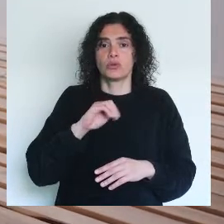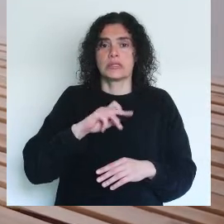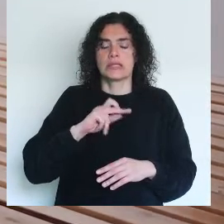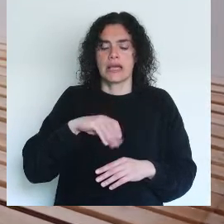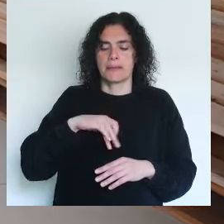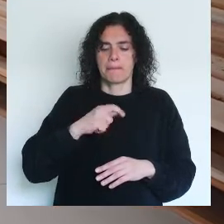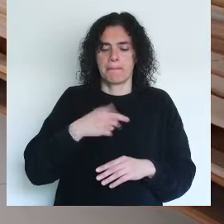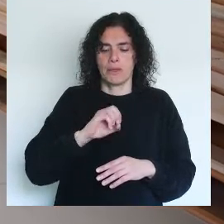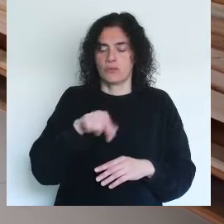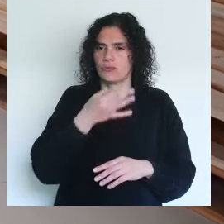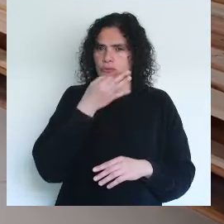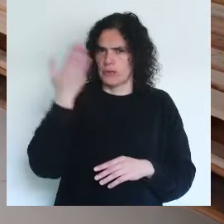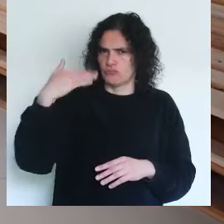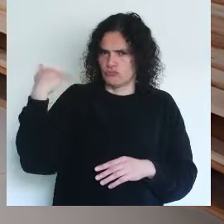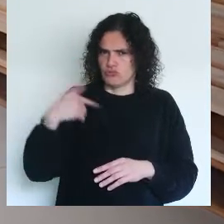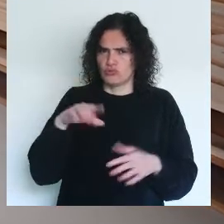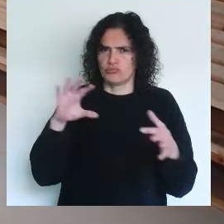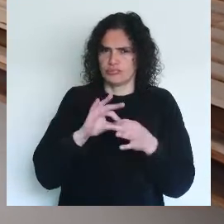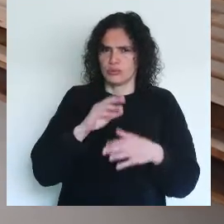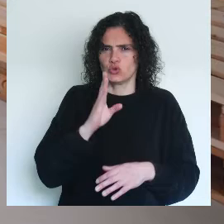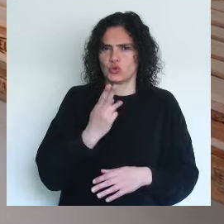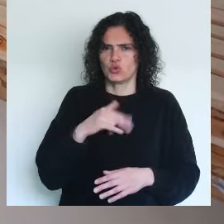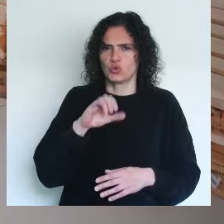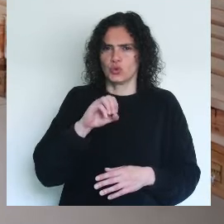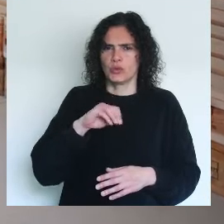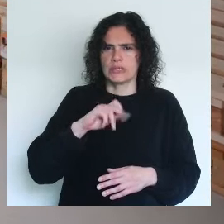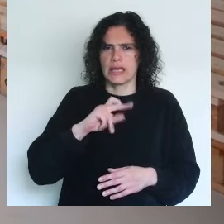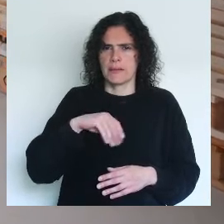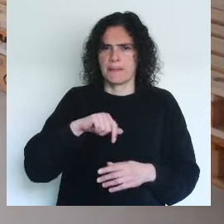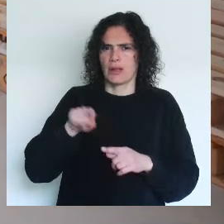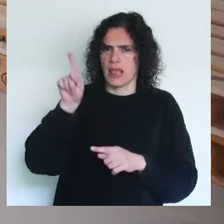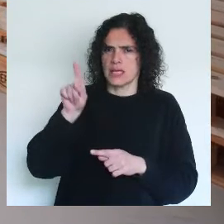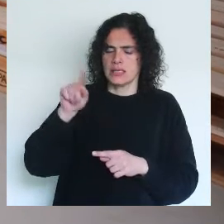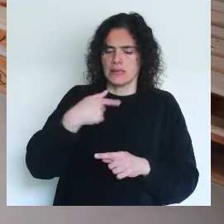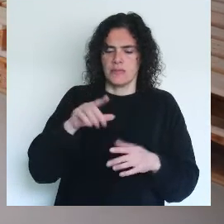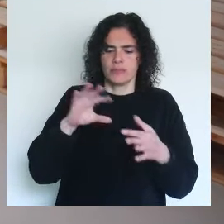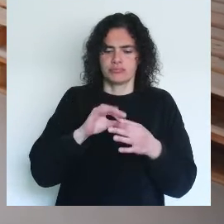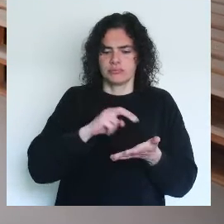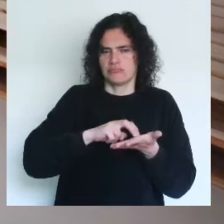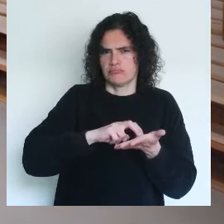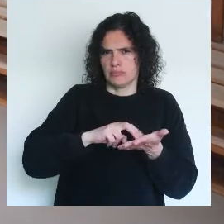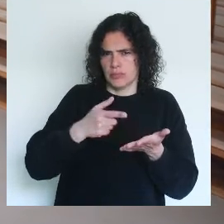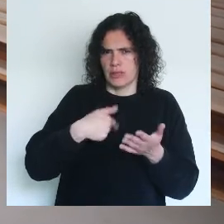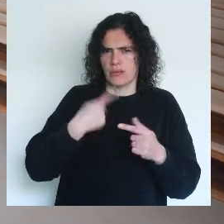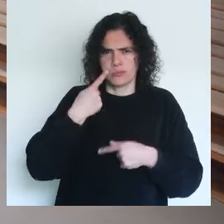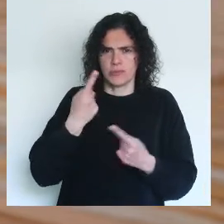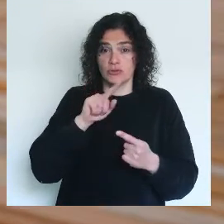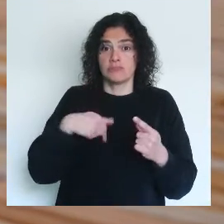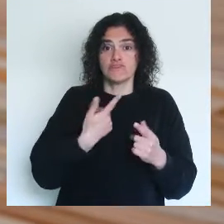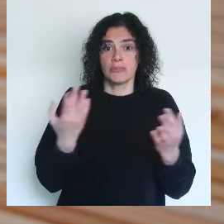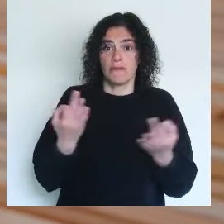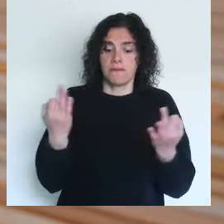Sarmento. We just talked about Giulio Sarmento upstairs with the work The Prince of Hamburg, that was